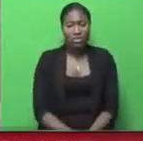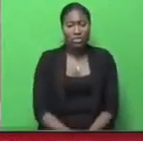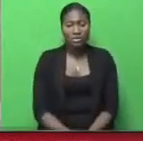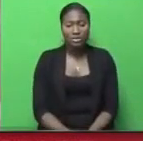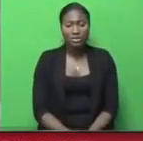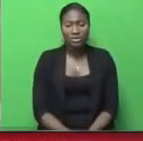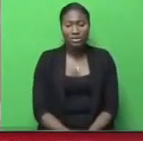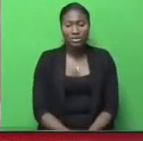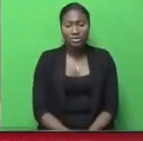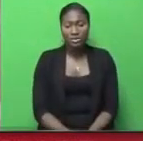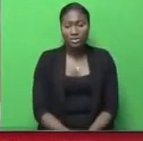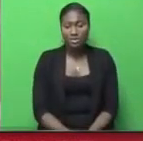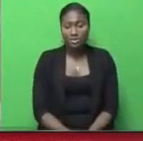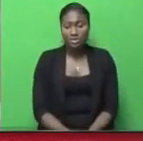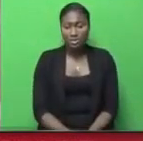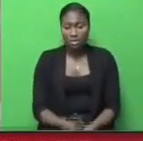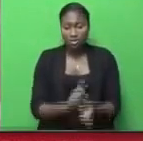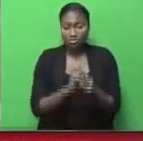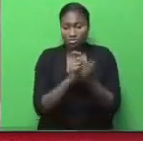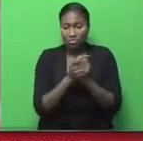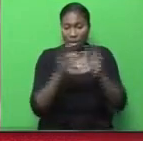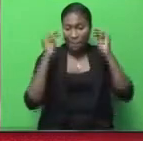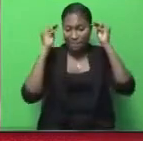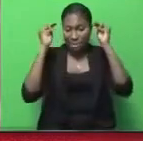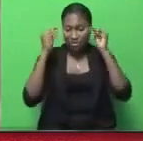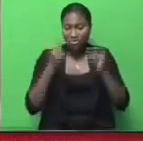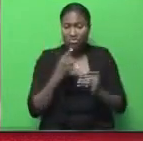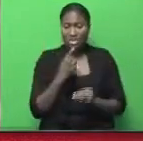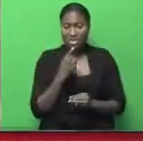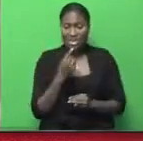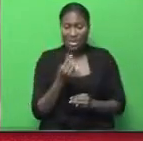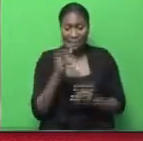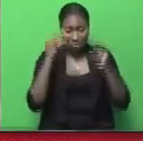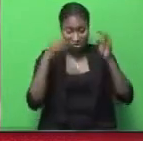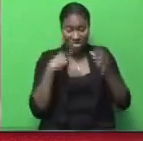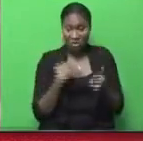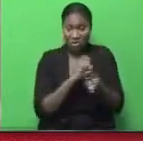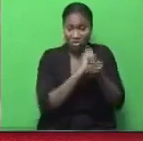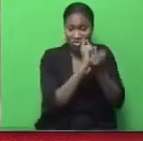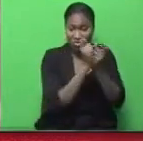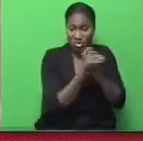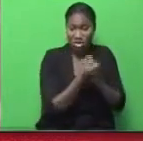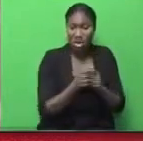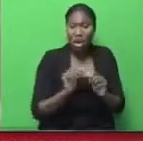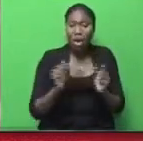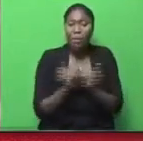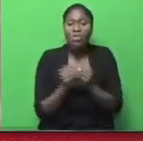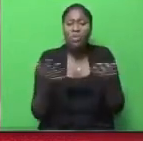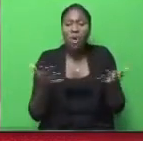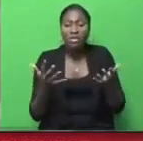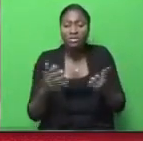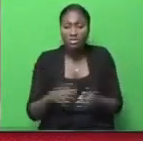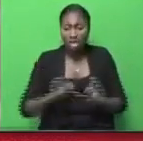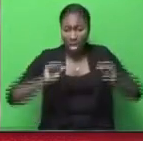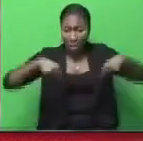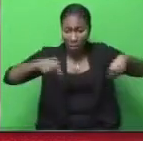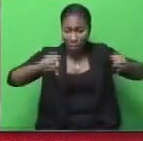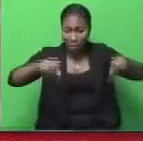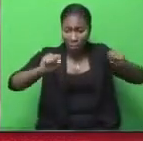They're modernizing the Ministry, says the Minister. What are you modernizing it with? Cold pot and a bike rack?